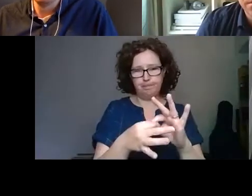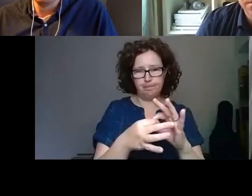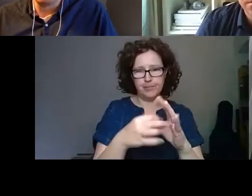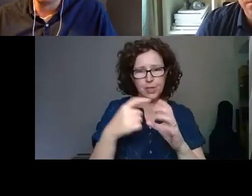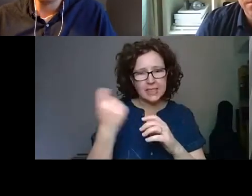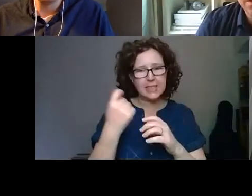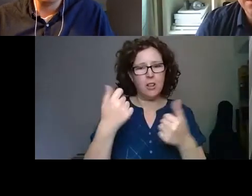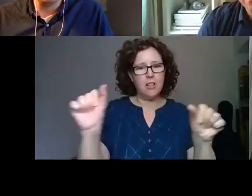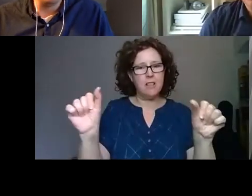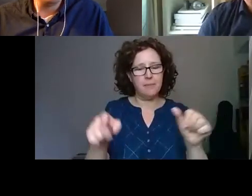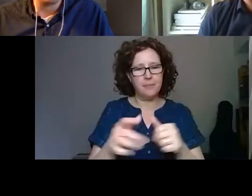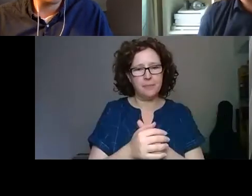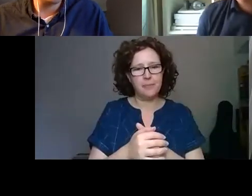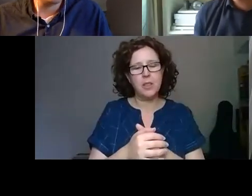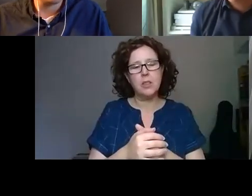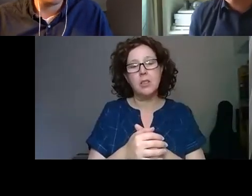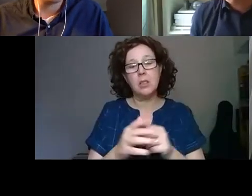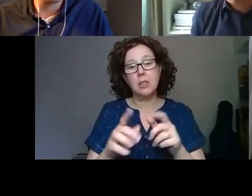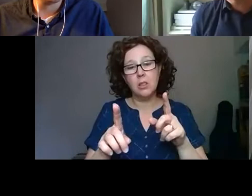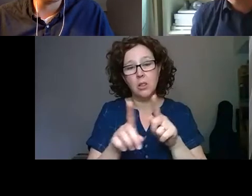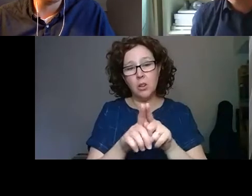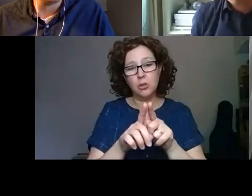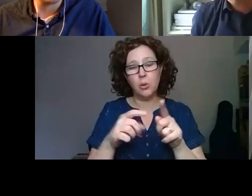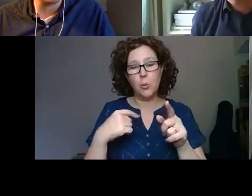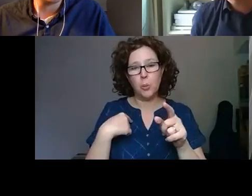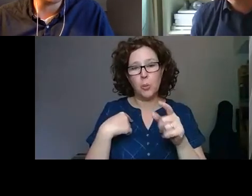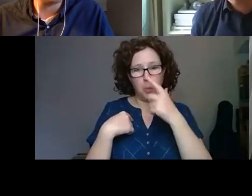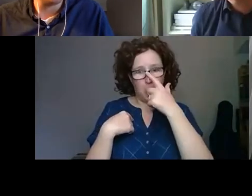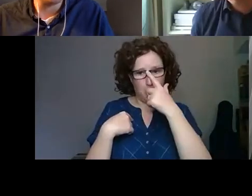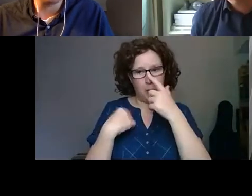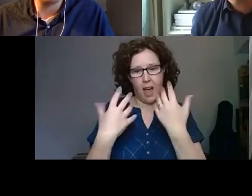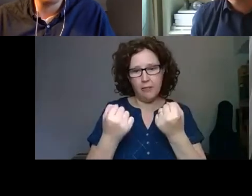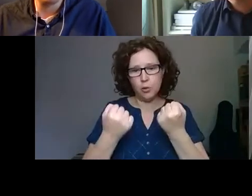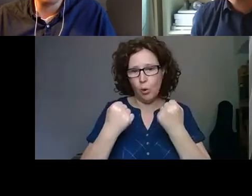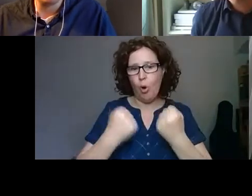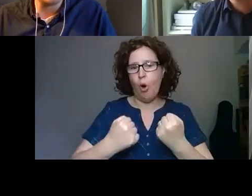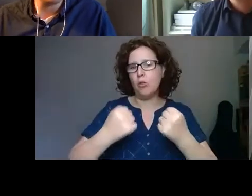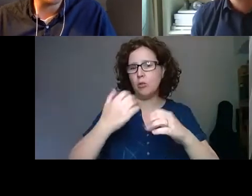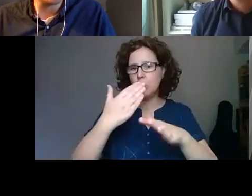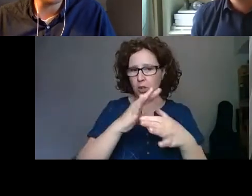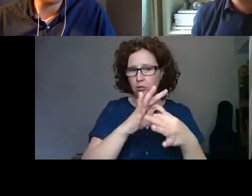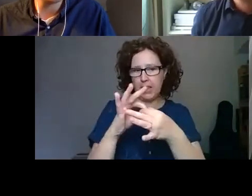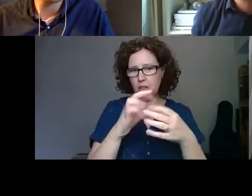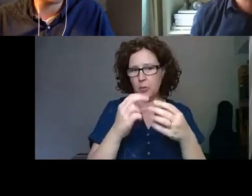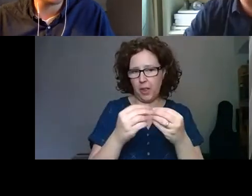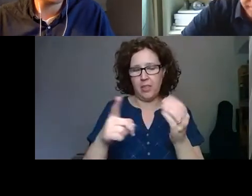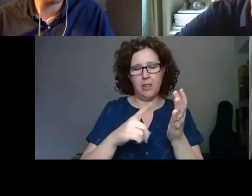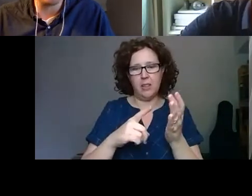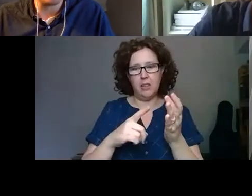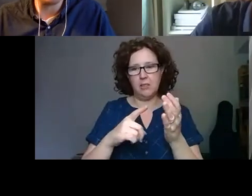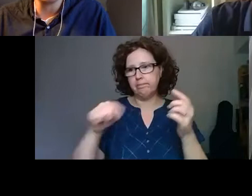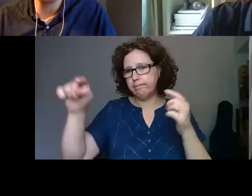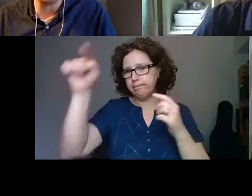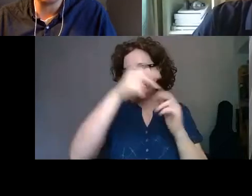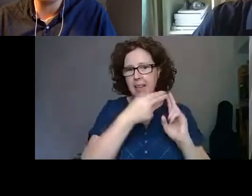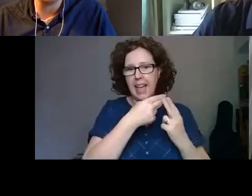And yeah, we work, we've got quite a strong working relationship with leading heritage partners across